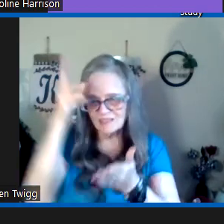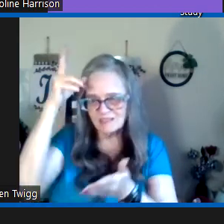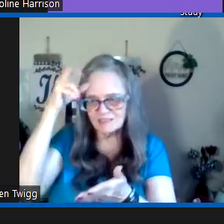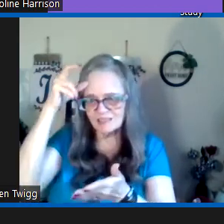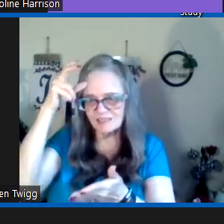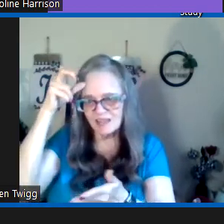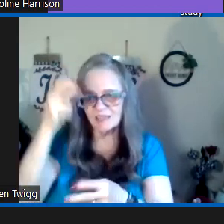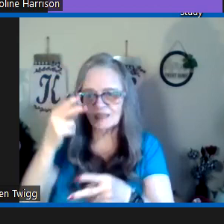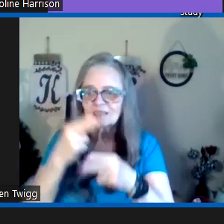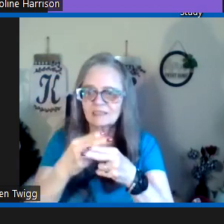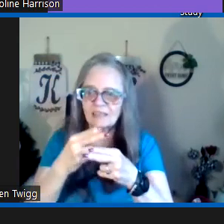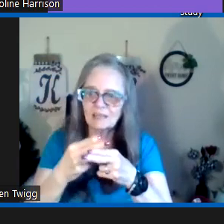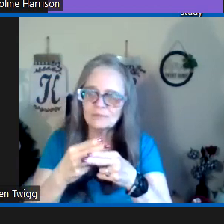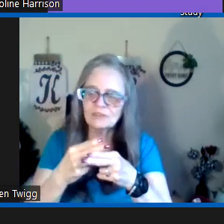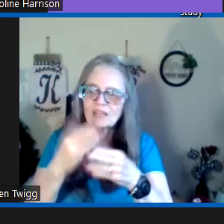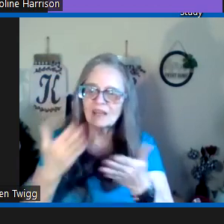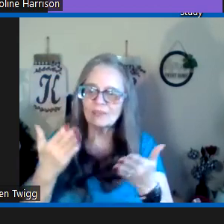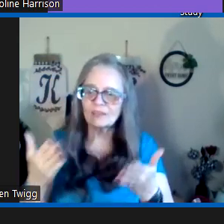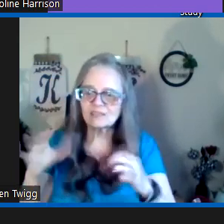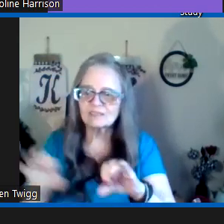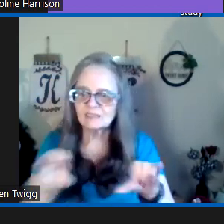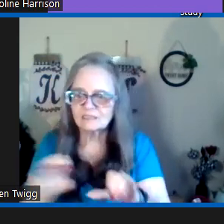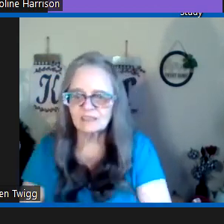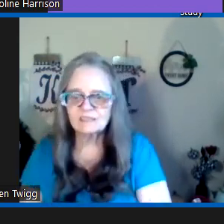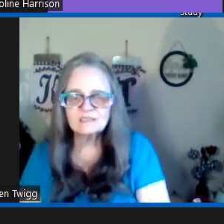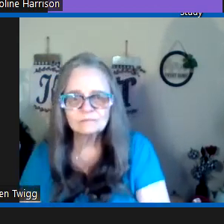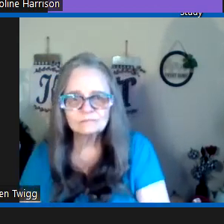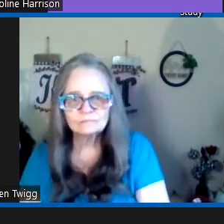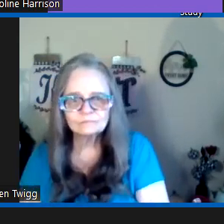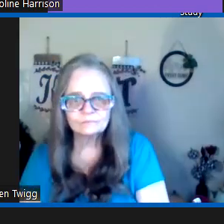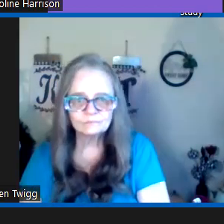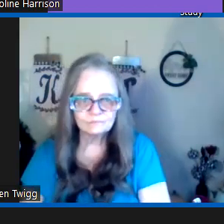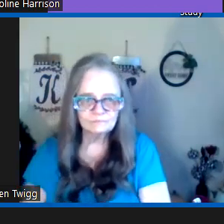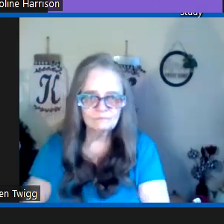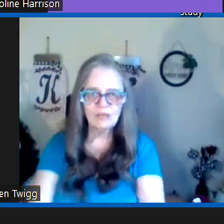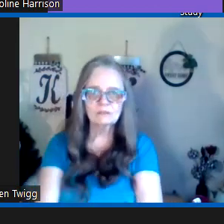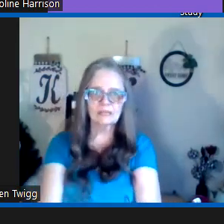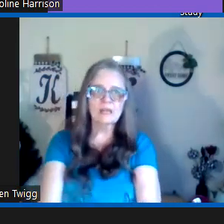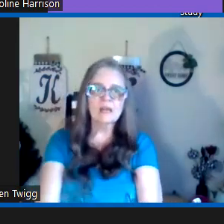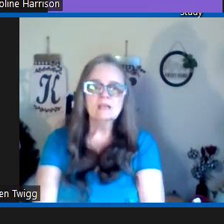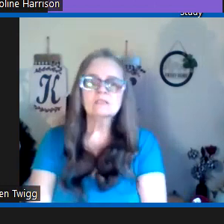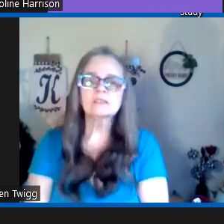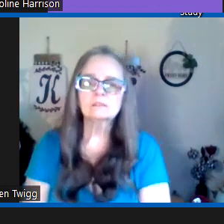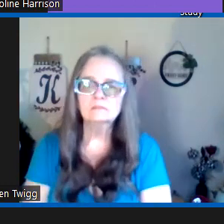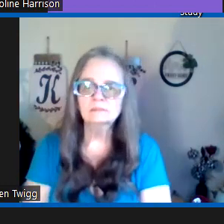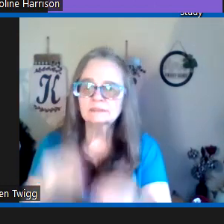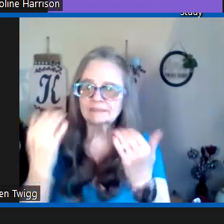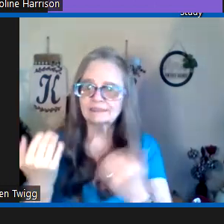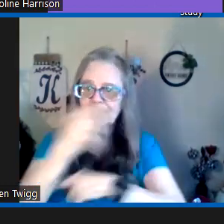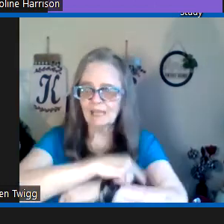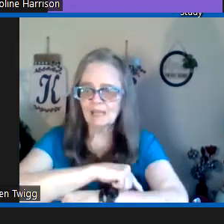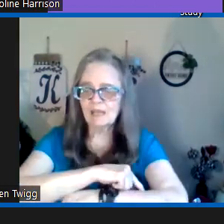these satanic names and things that he does okay so